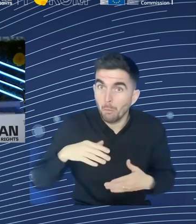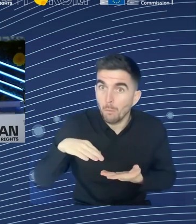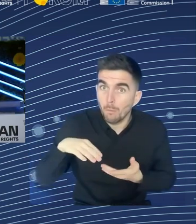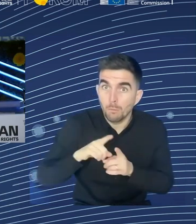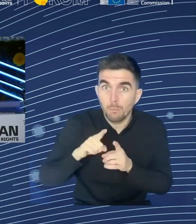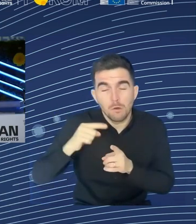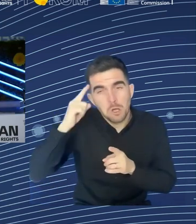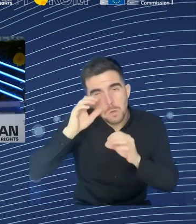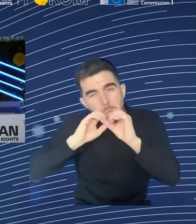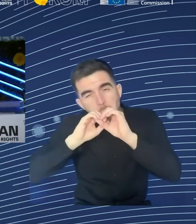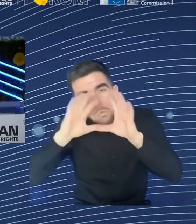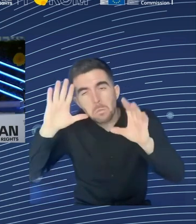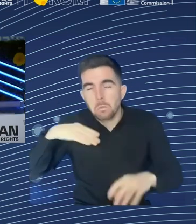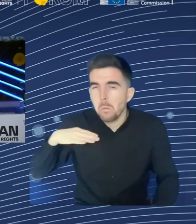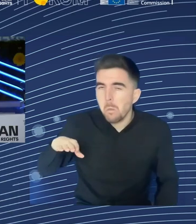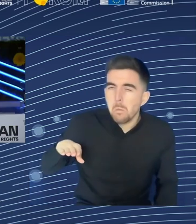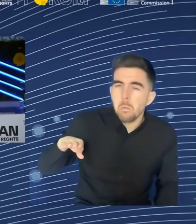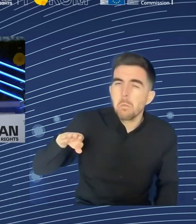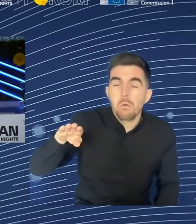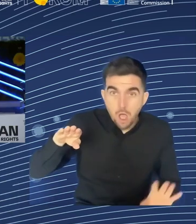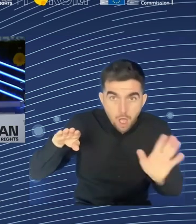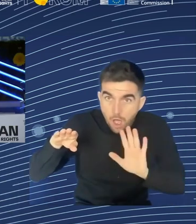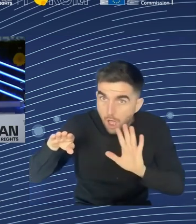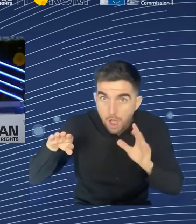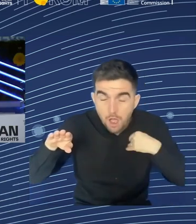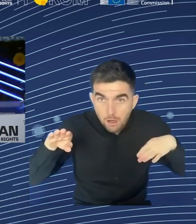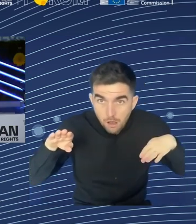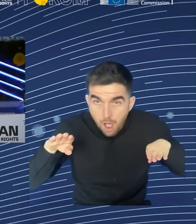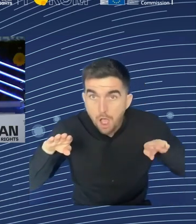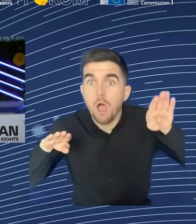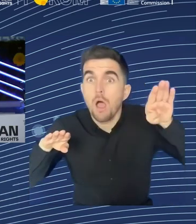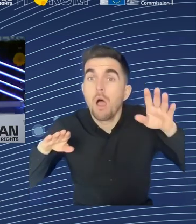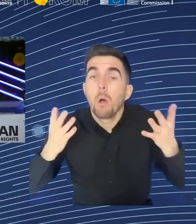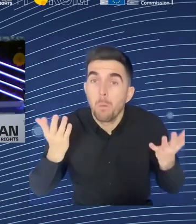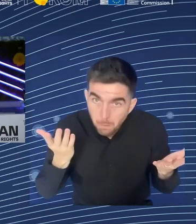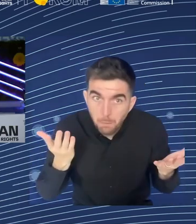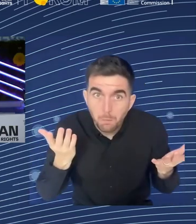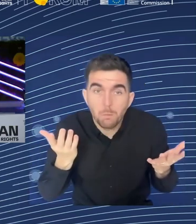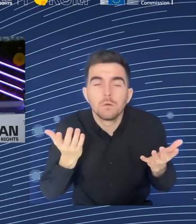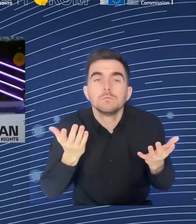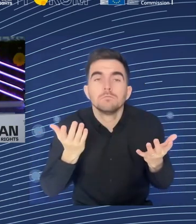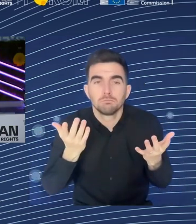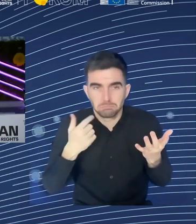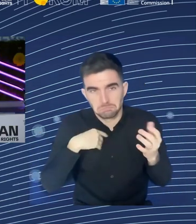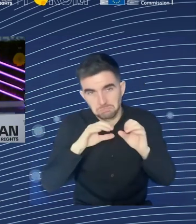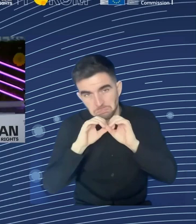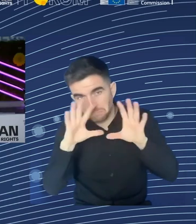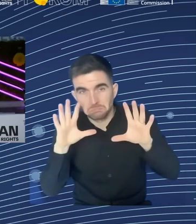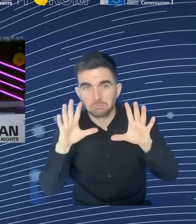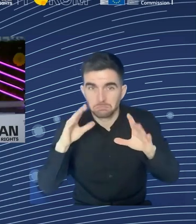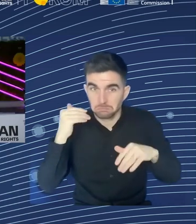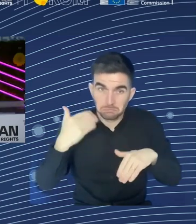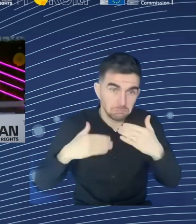has been steadily declining. And here, basically last year, the average was 6.2%.